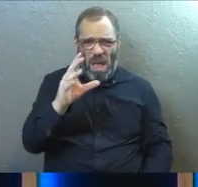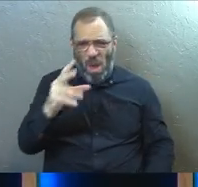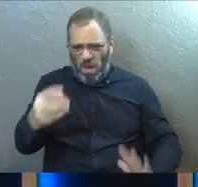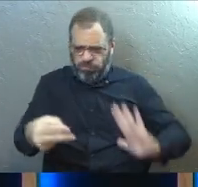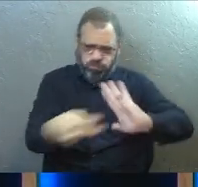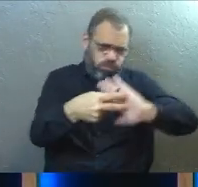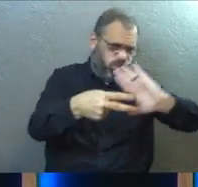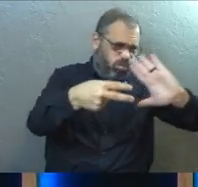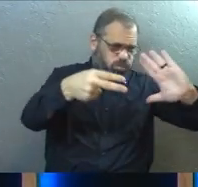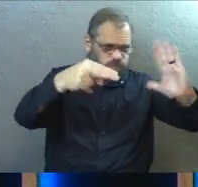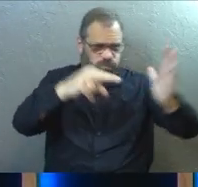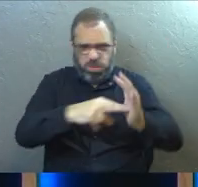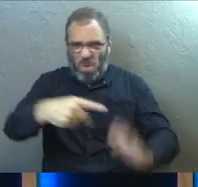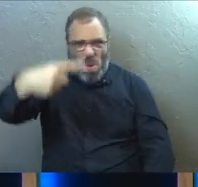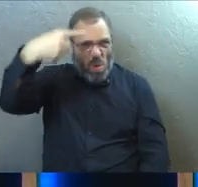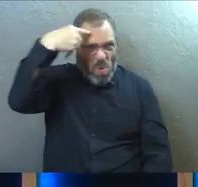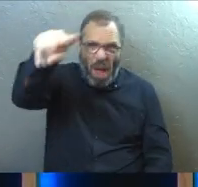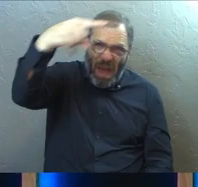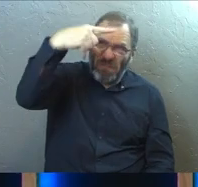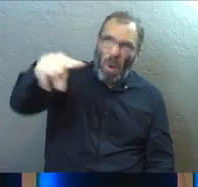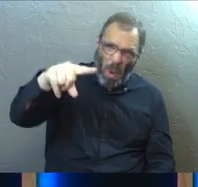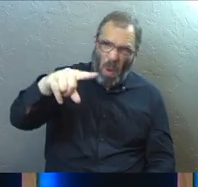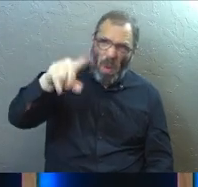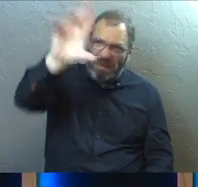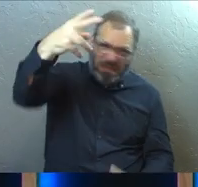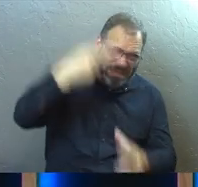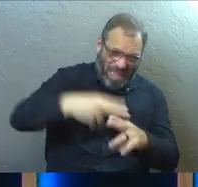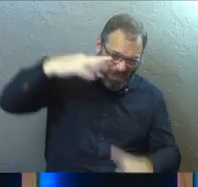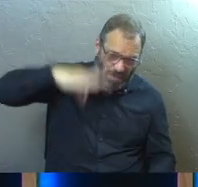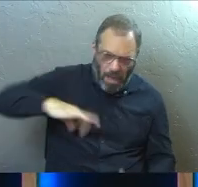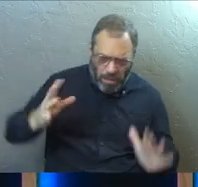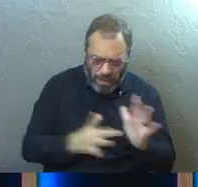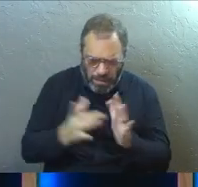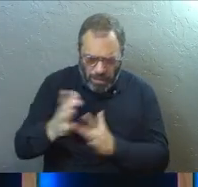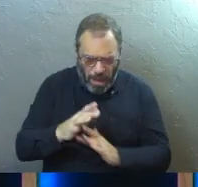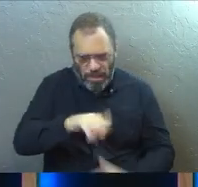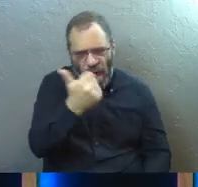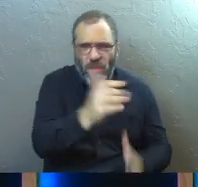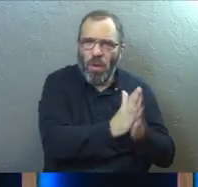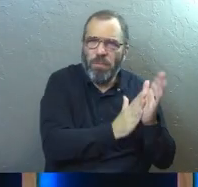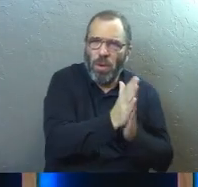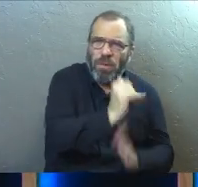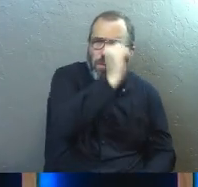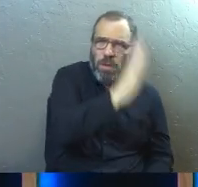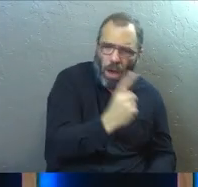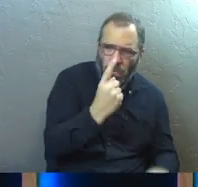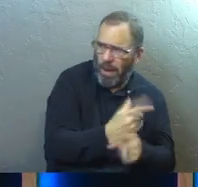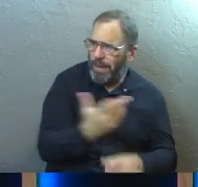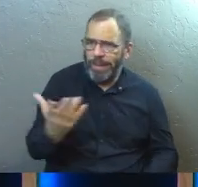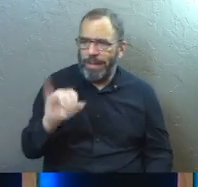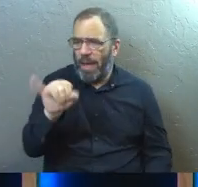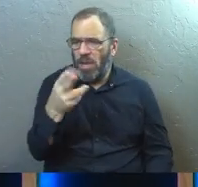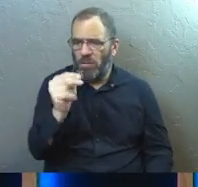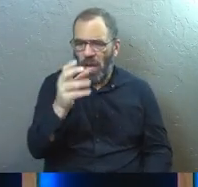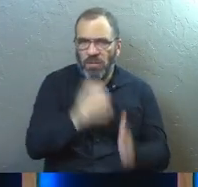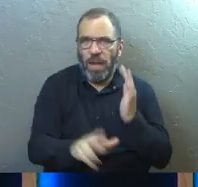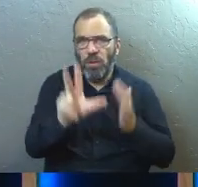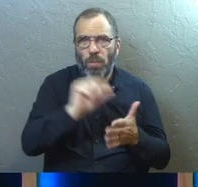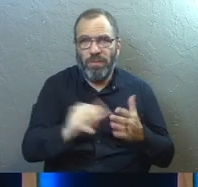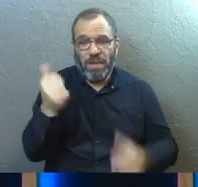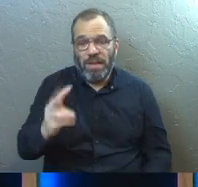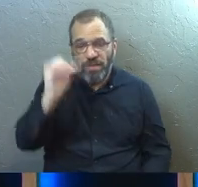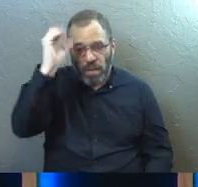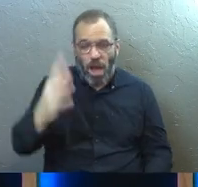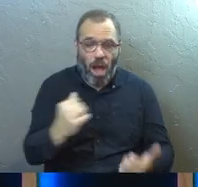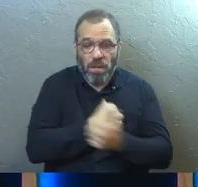reason? Is that his big motive? Because other parts of scripture talk about other motives for God, right? Like John 3.16 says, For